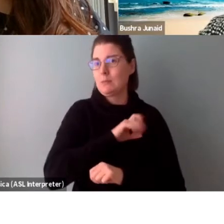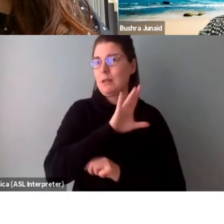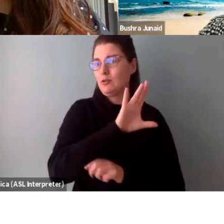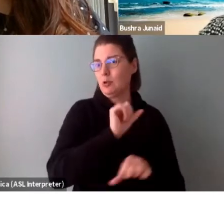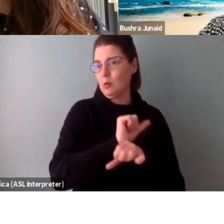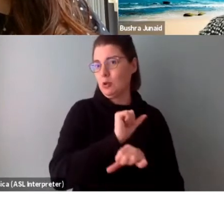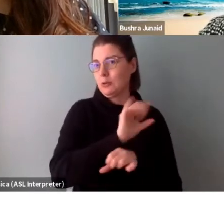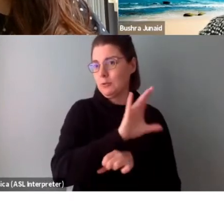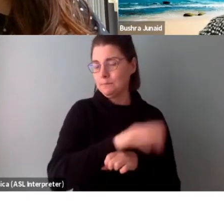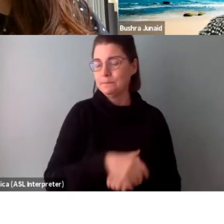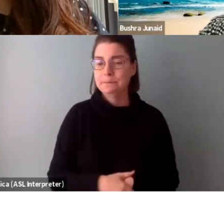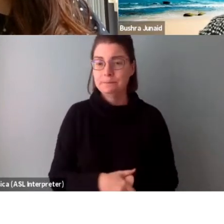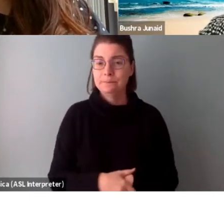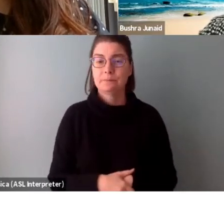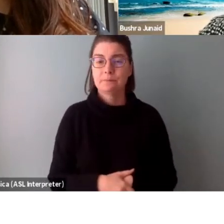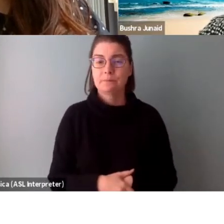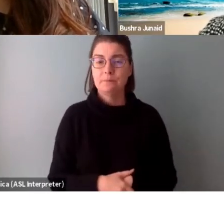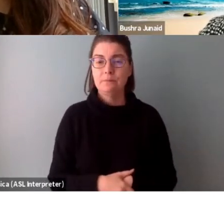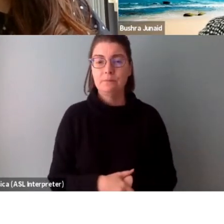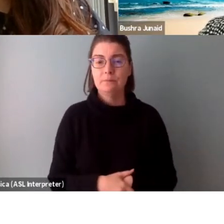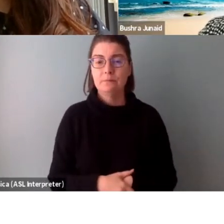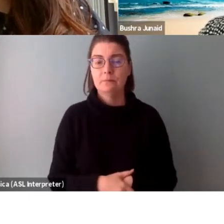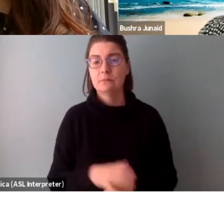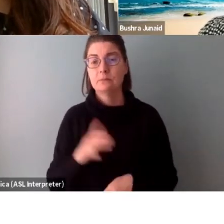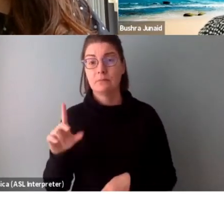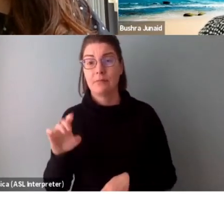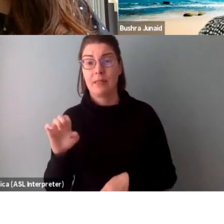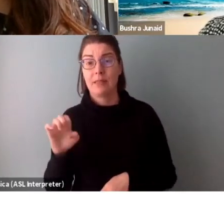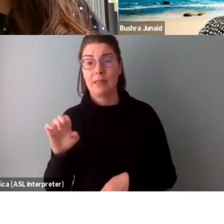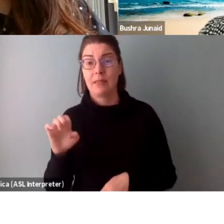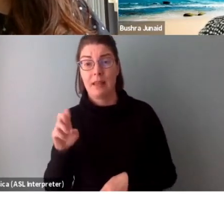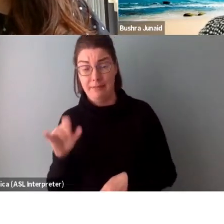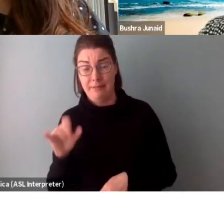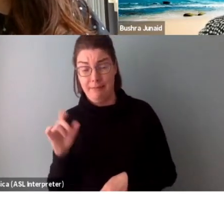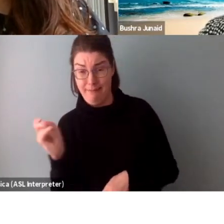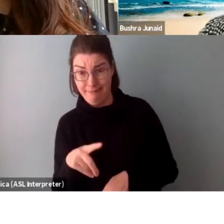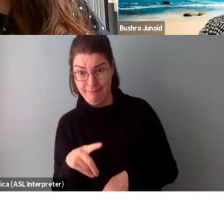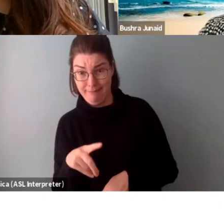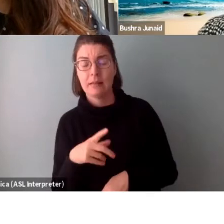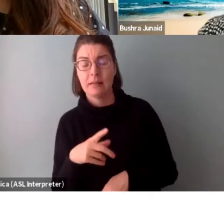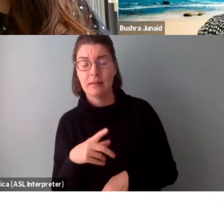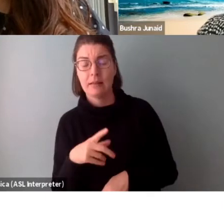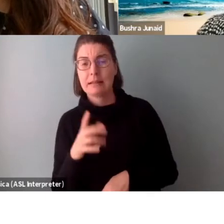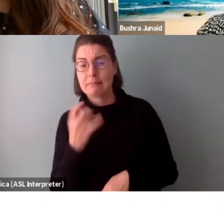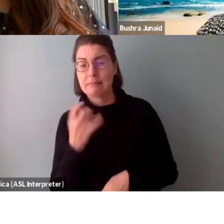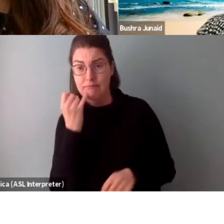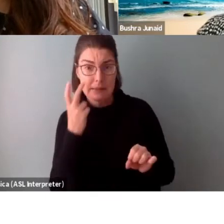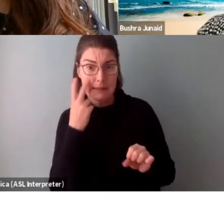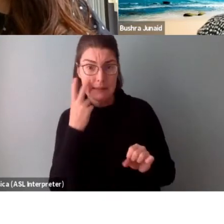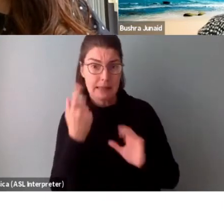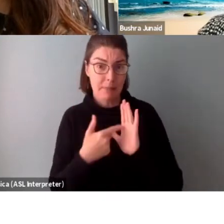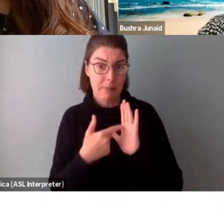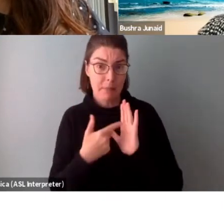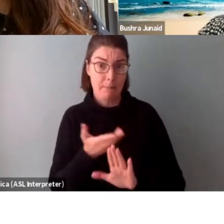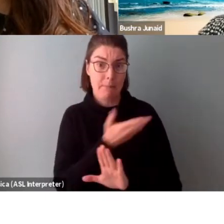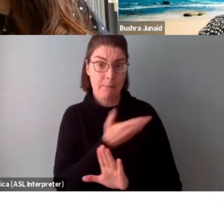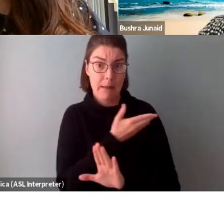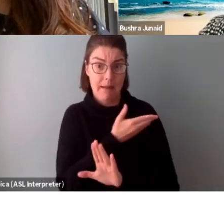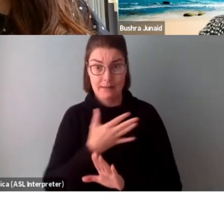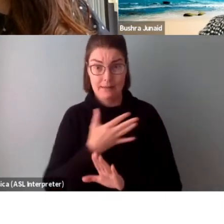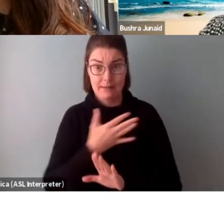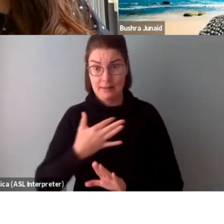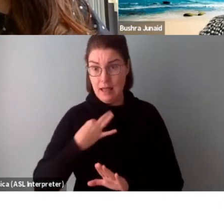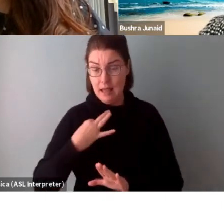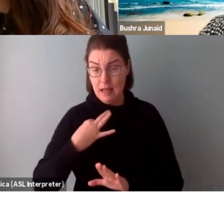Okay. And we also have some people asking if it's possible to see examples of past applications